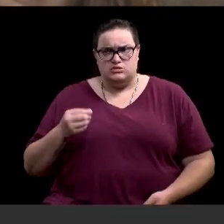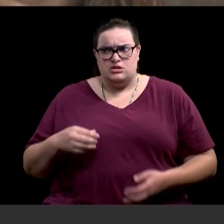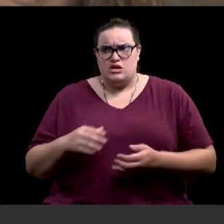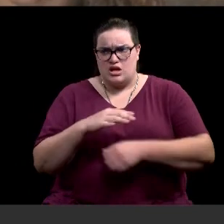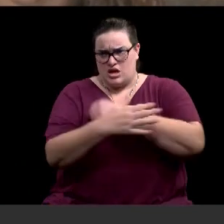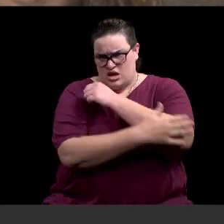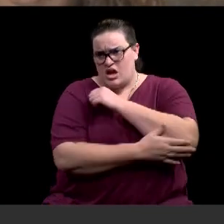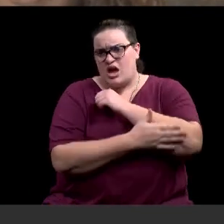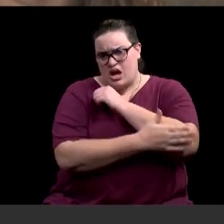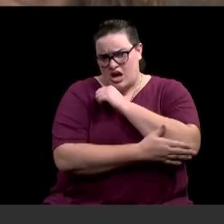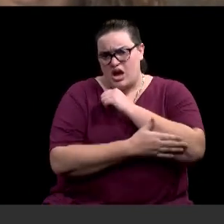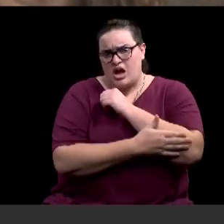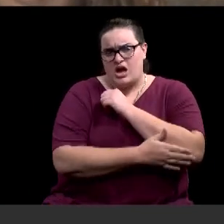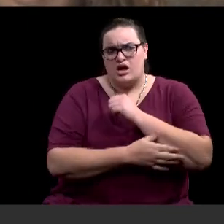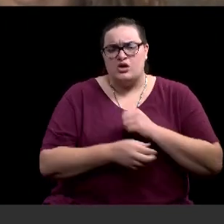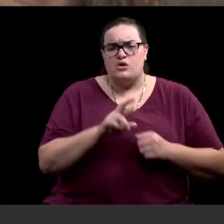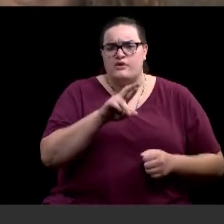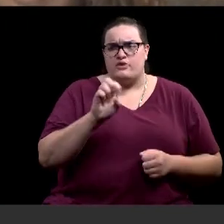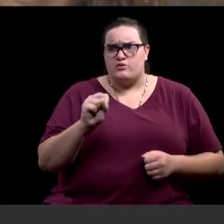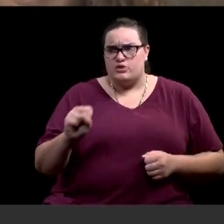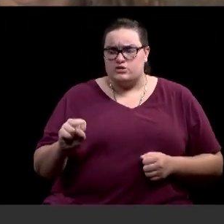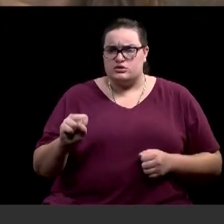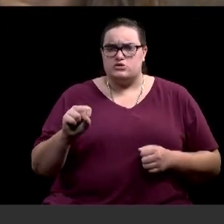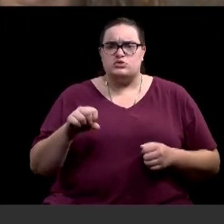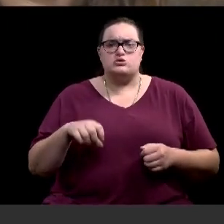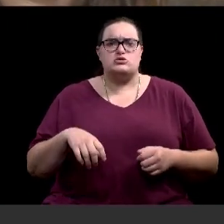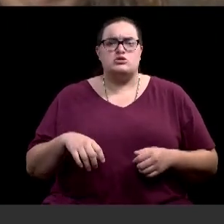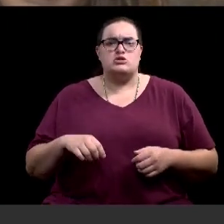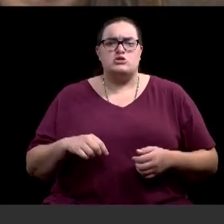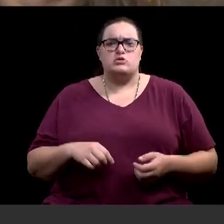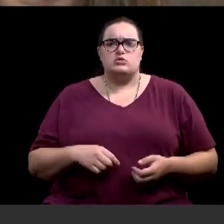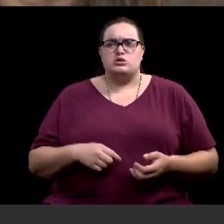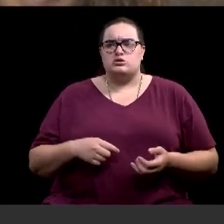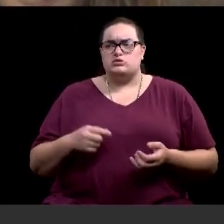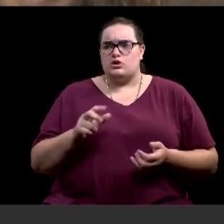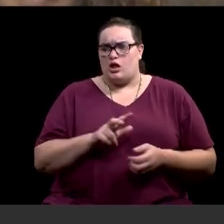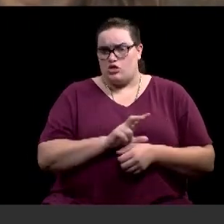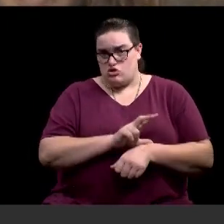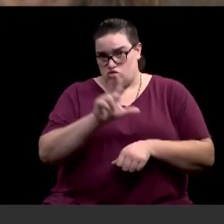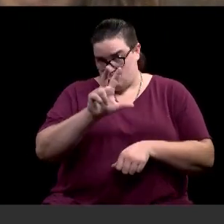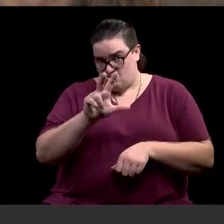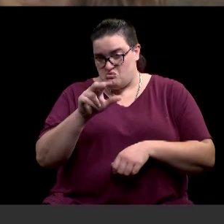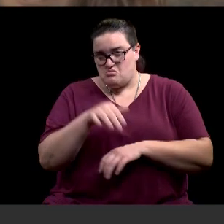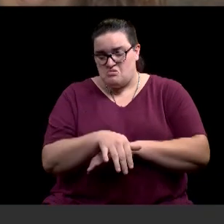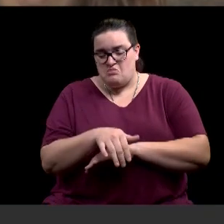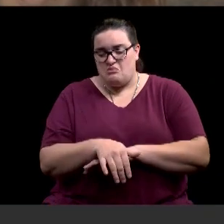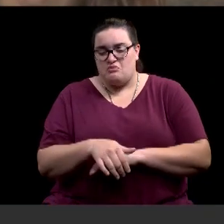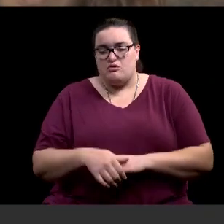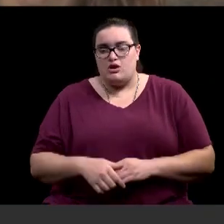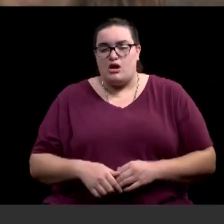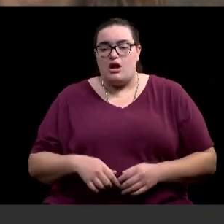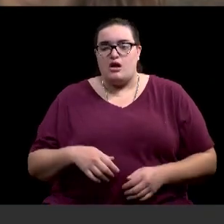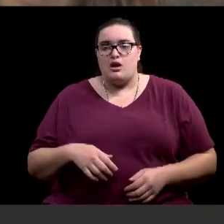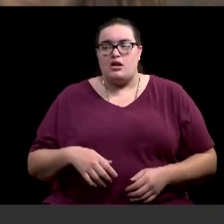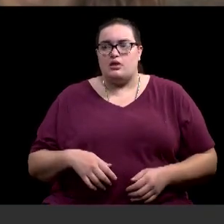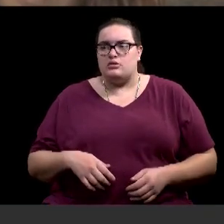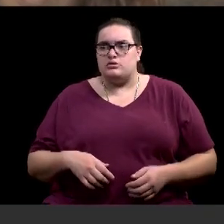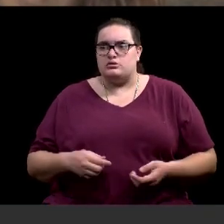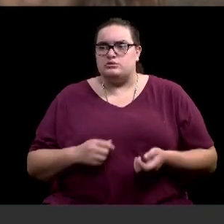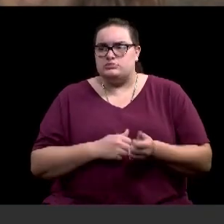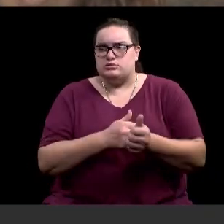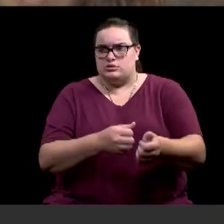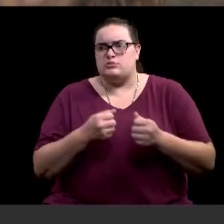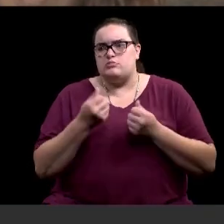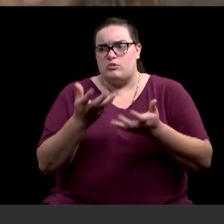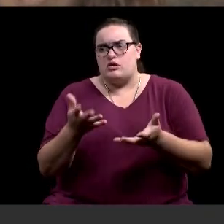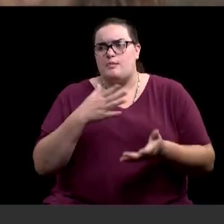and I want to express my appreciation for the continued communication and cooperation between the city and the county. think it's